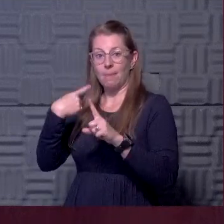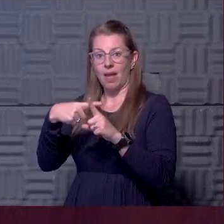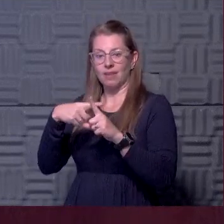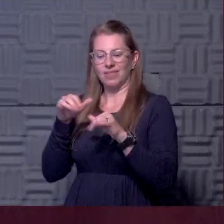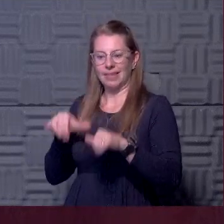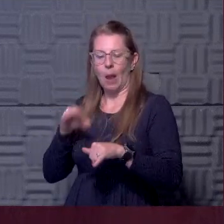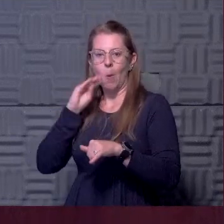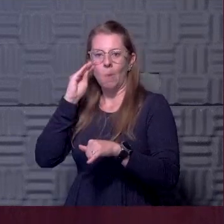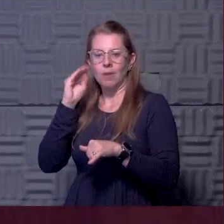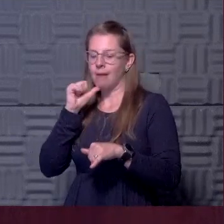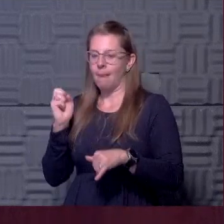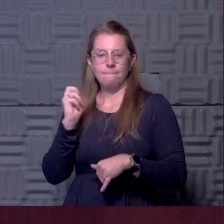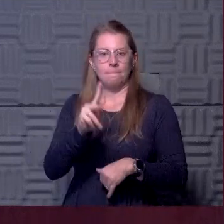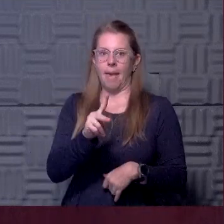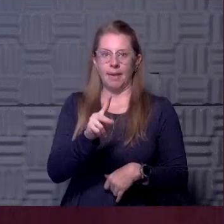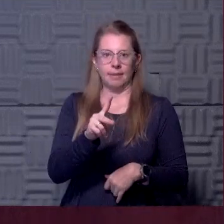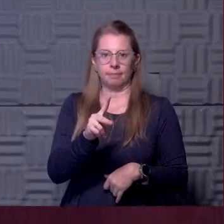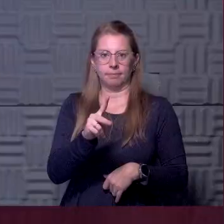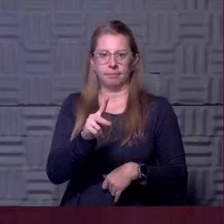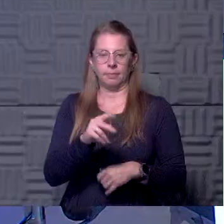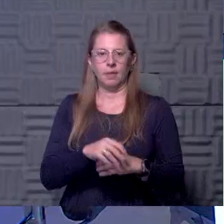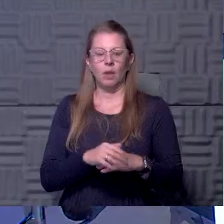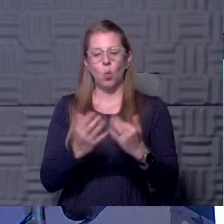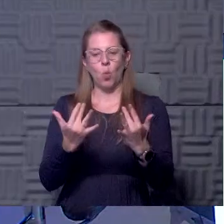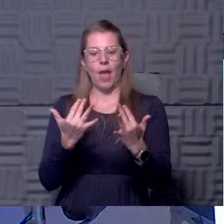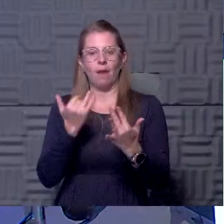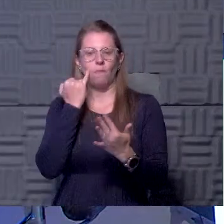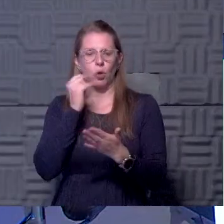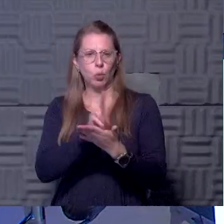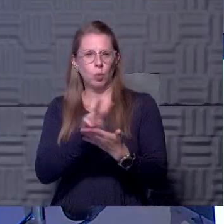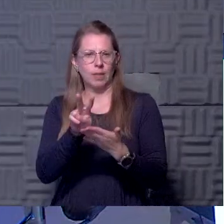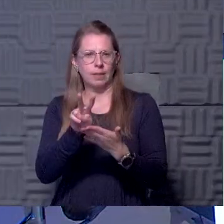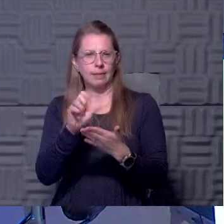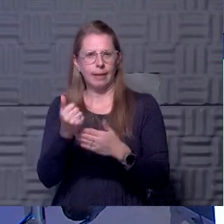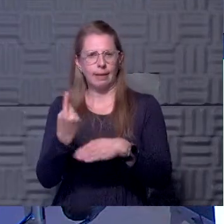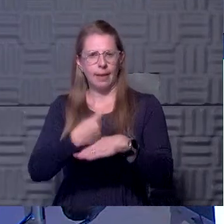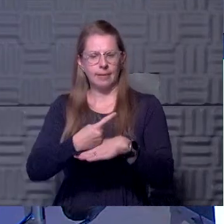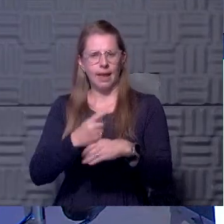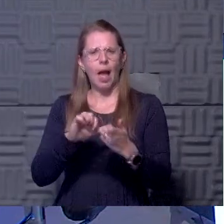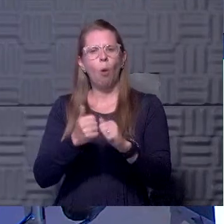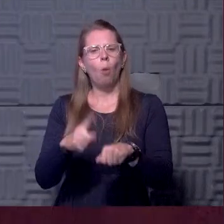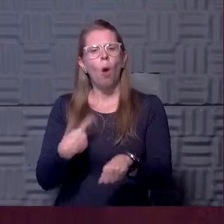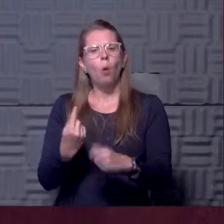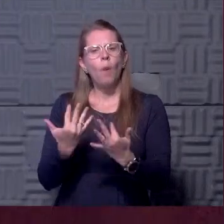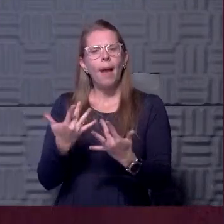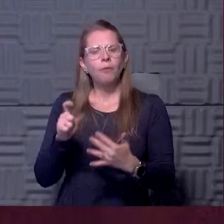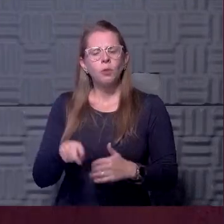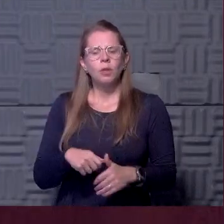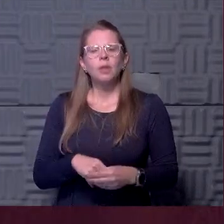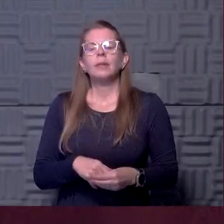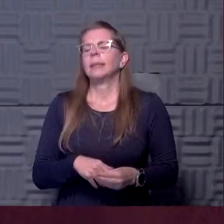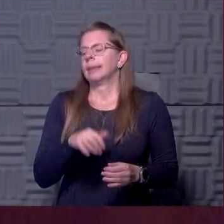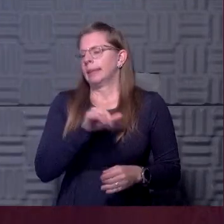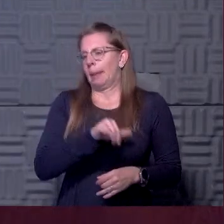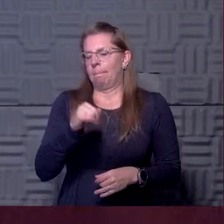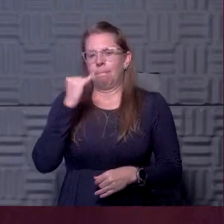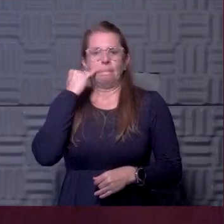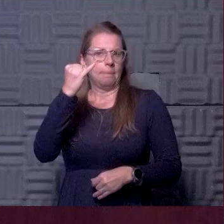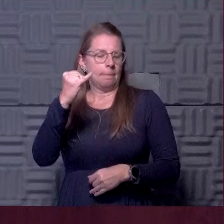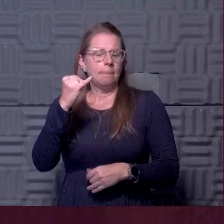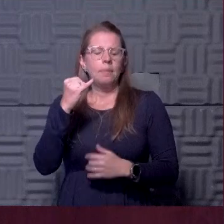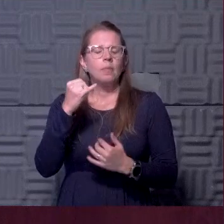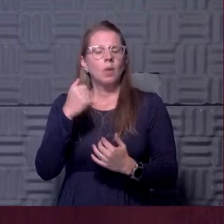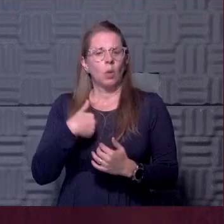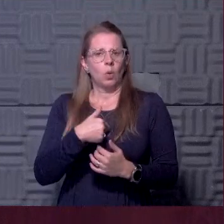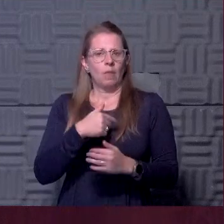They won't come back to campus and, uh, a positive. Yeah. If they have to wait for two weeks or 10 days, how long do you make them wait? Yeah. So the same process that they would use